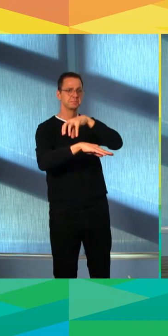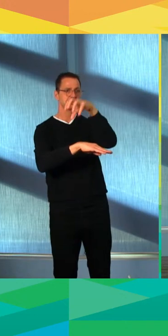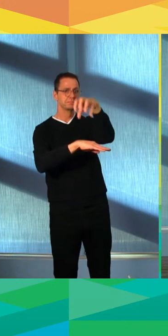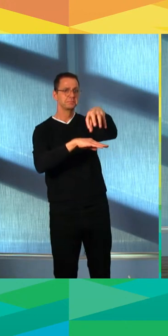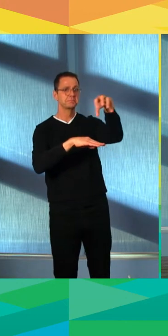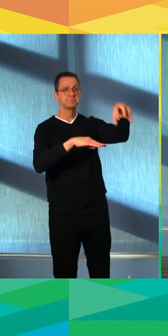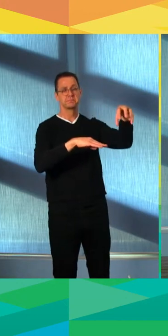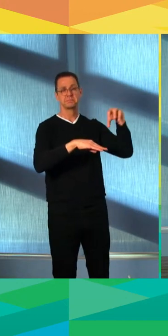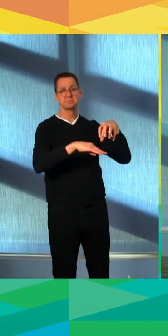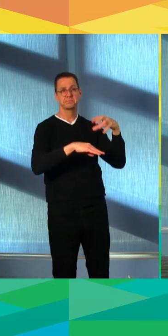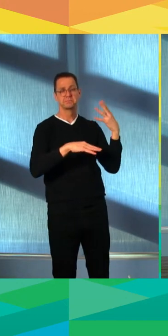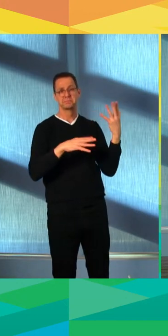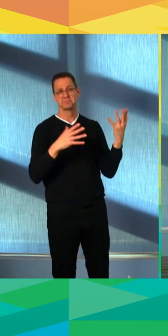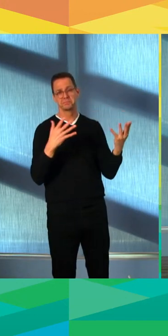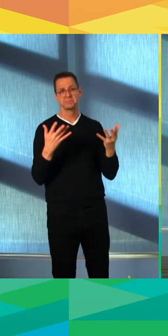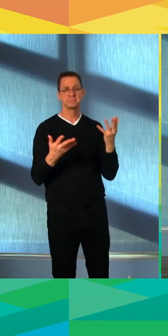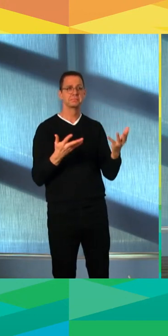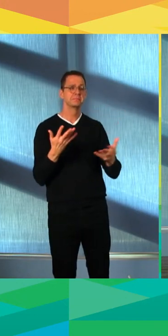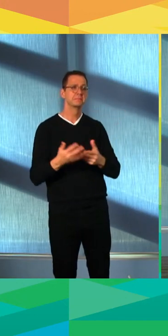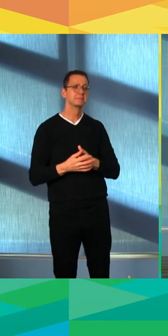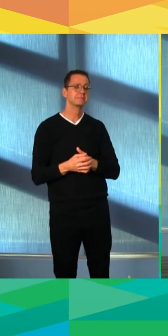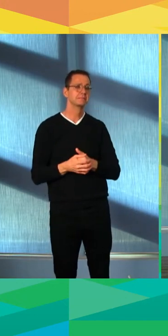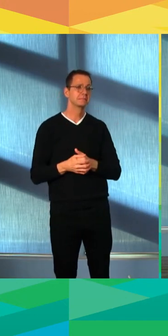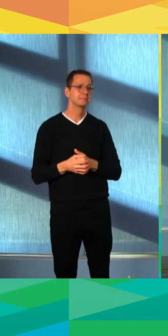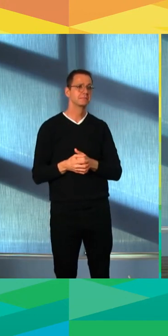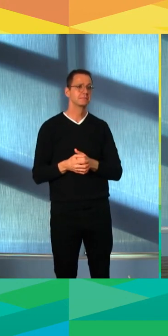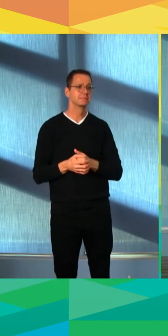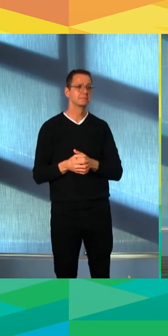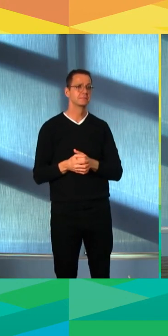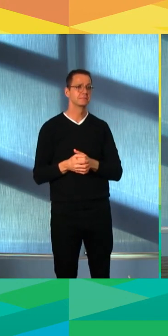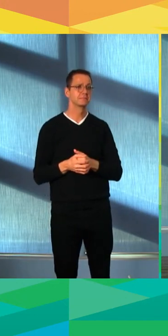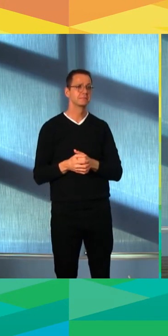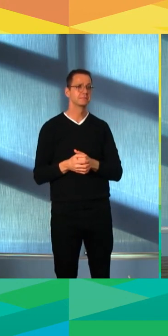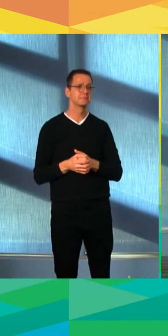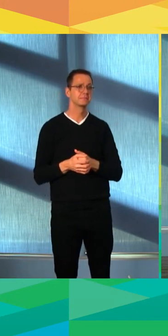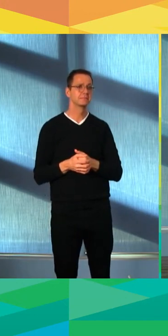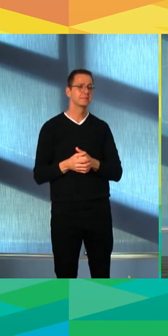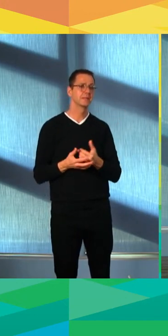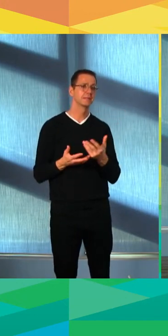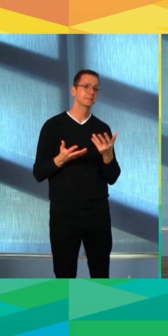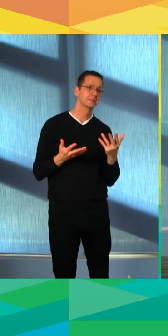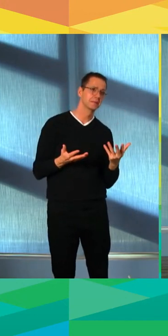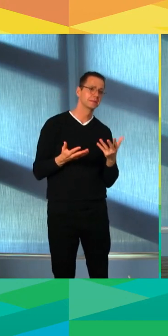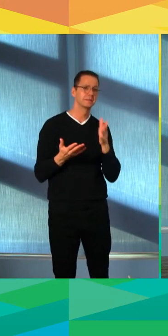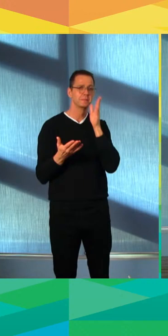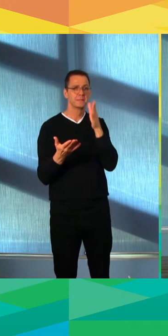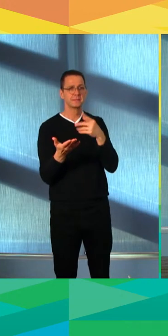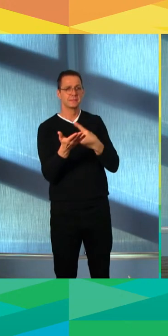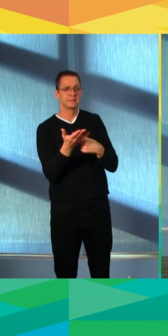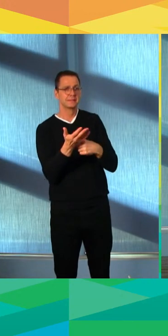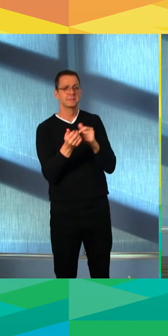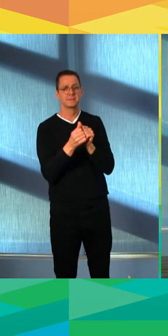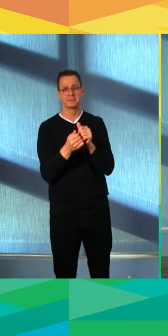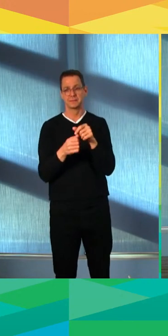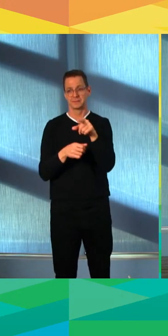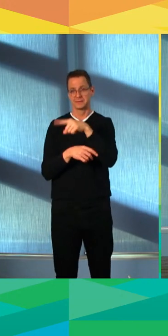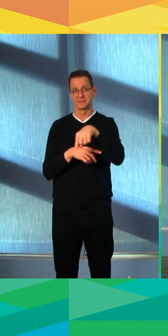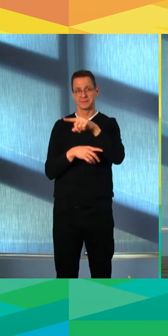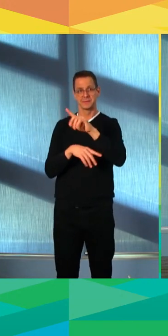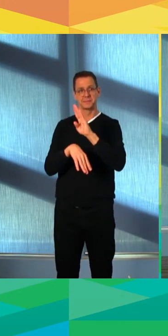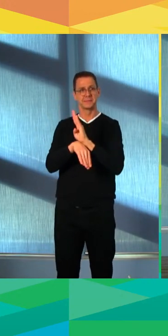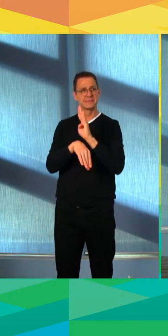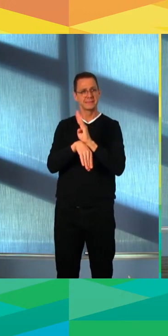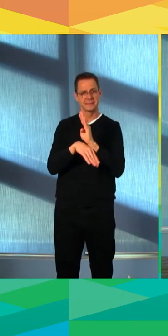cooperation with business improvement areas and business independent businesses within them.